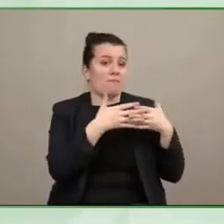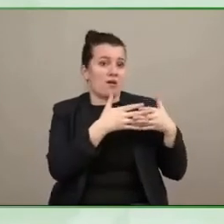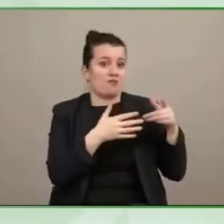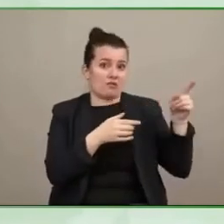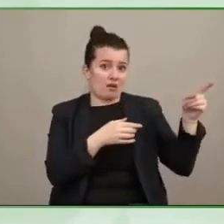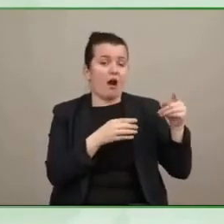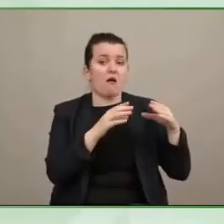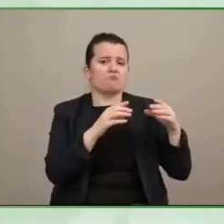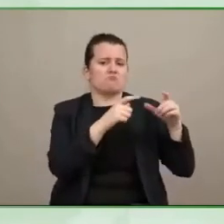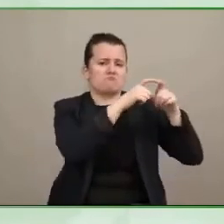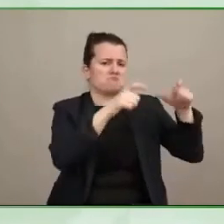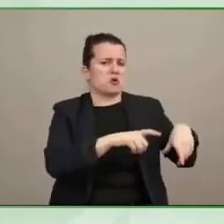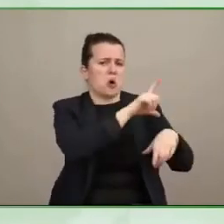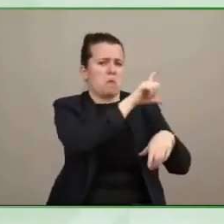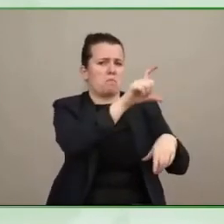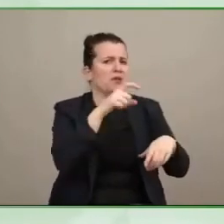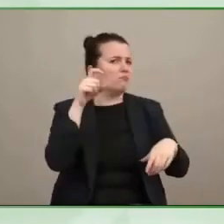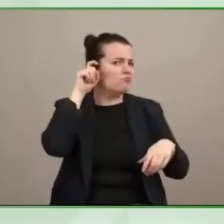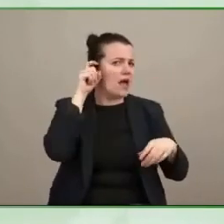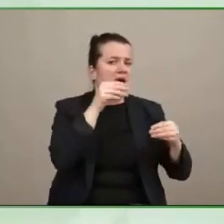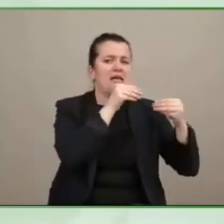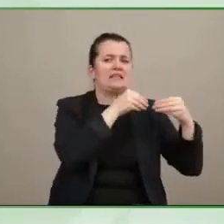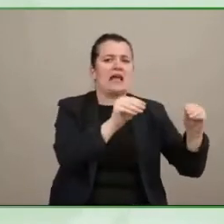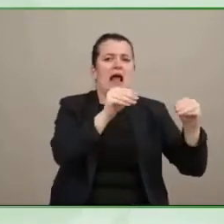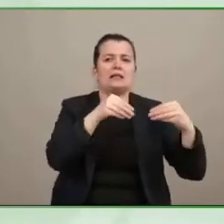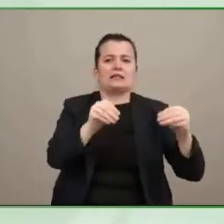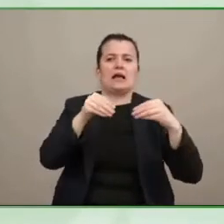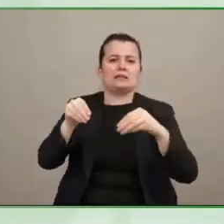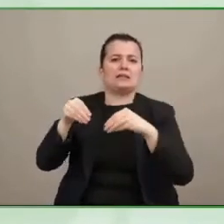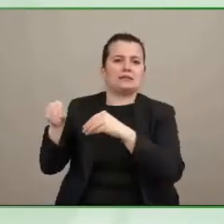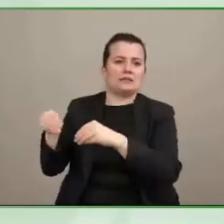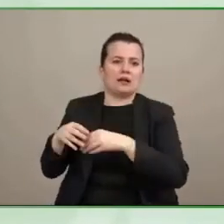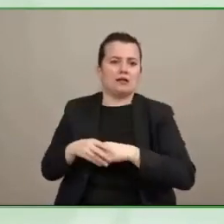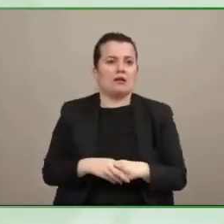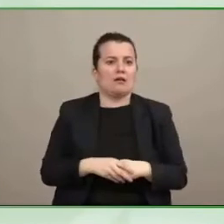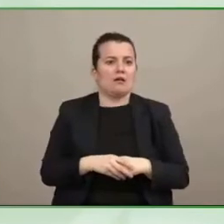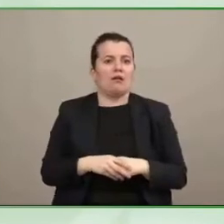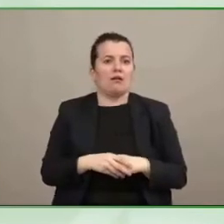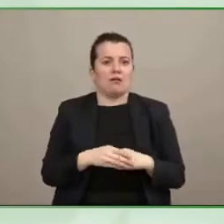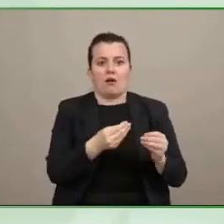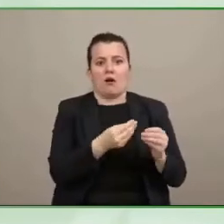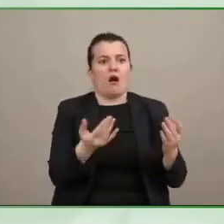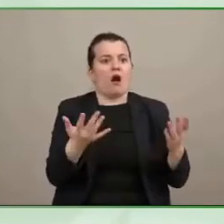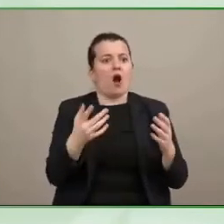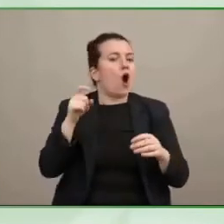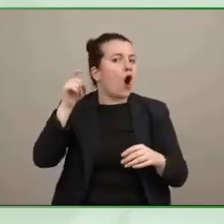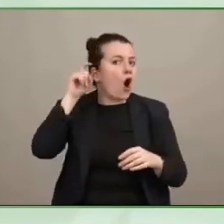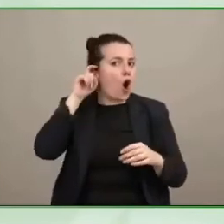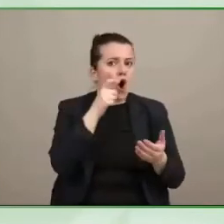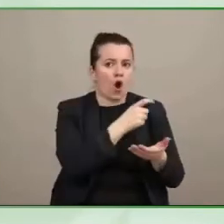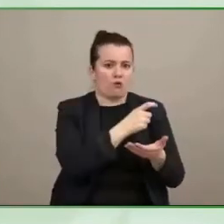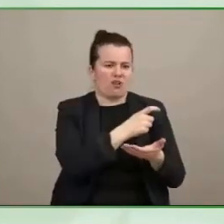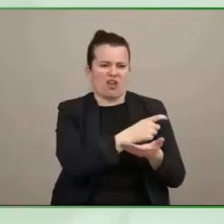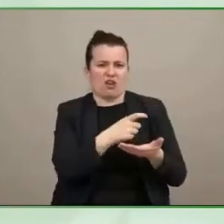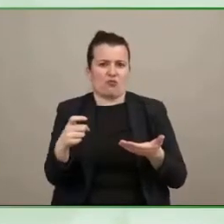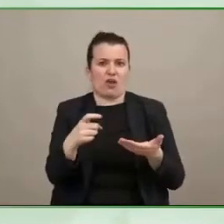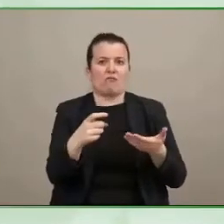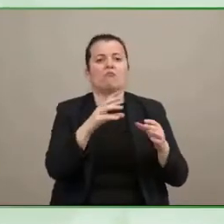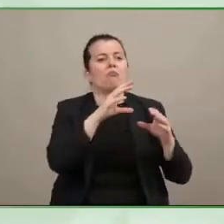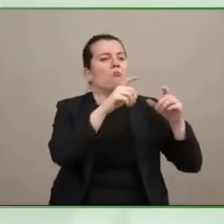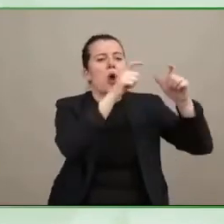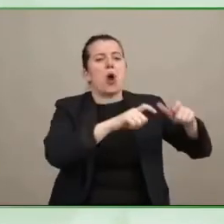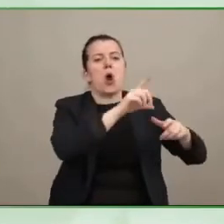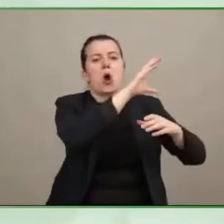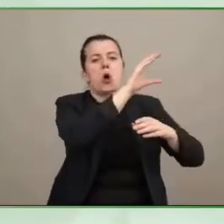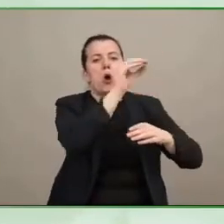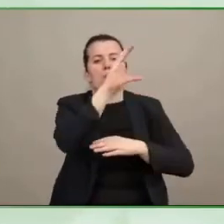they don't sell every hearing aid and they don't carry every product hearing aid company or even every hearing aid within a product